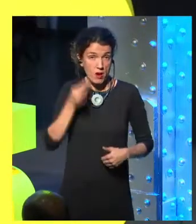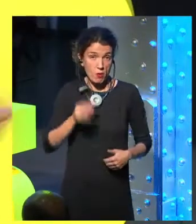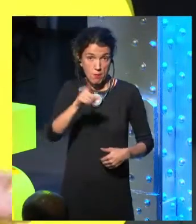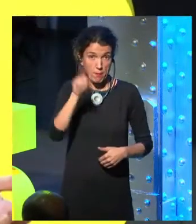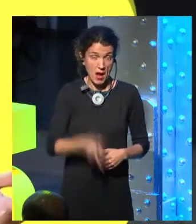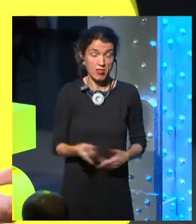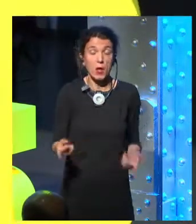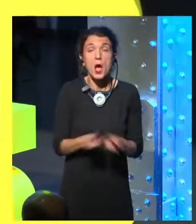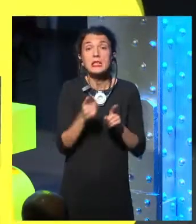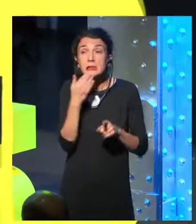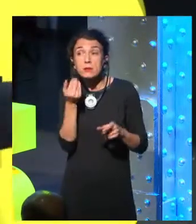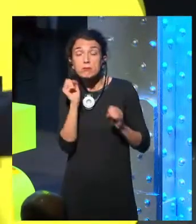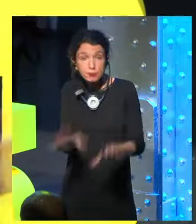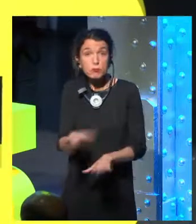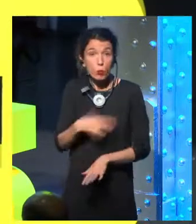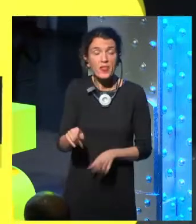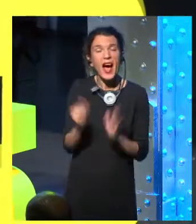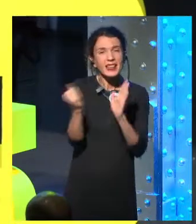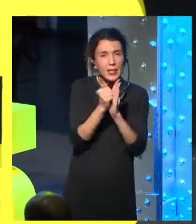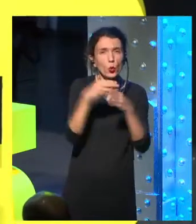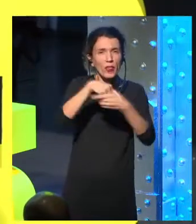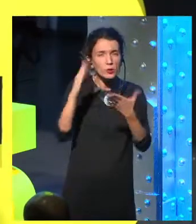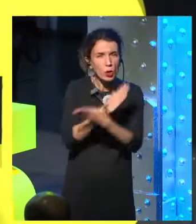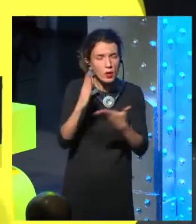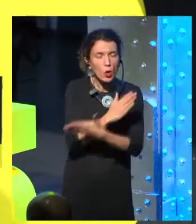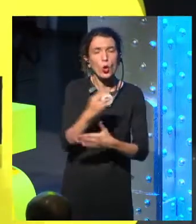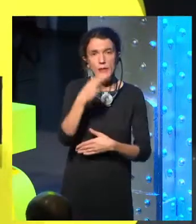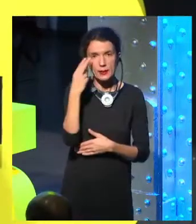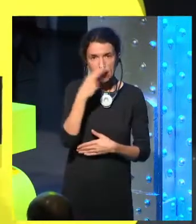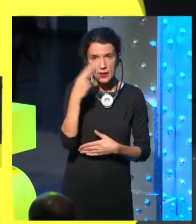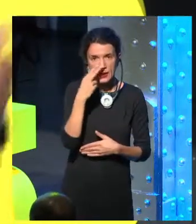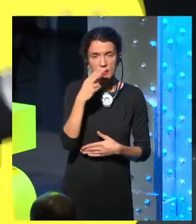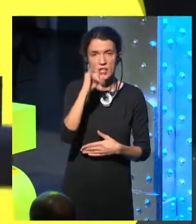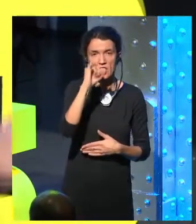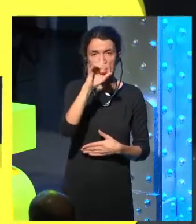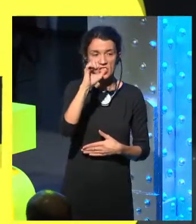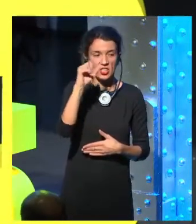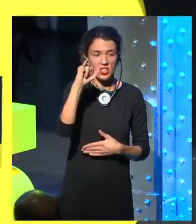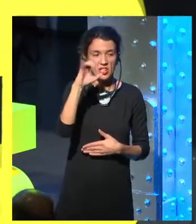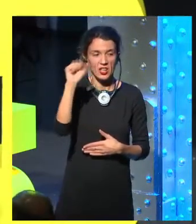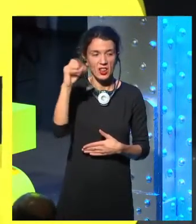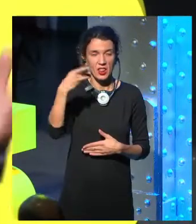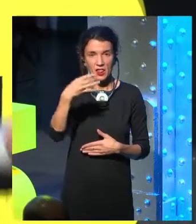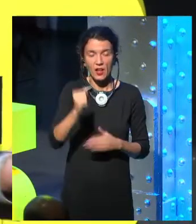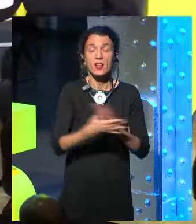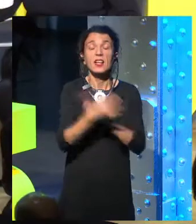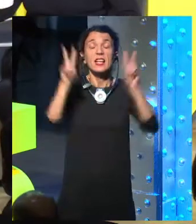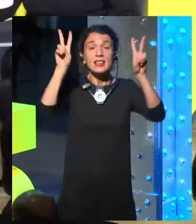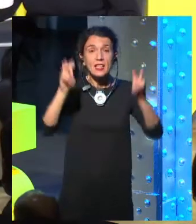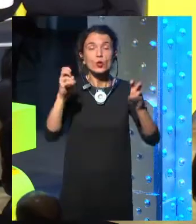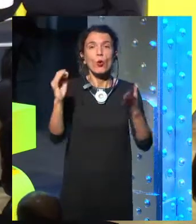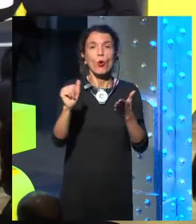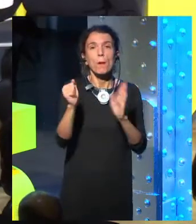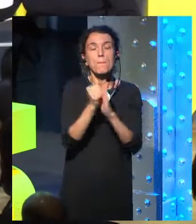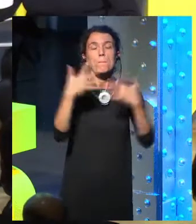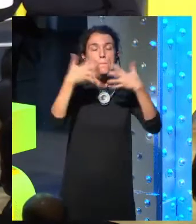made, or is made by human beings, unless we give up on that. There's an interesting article that